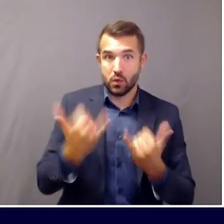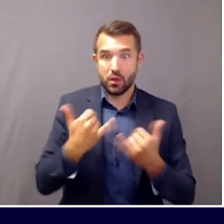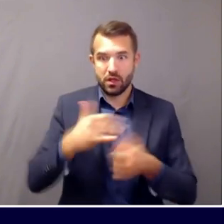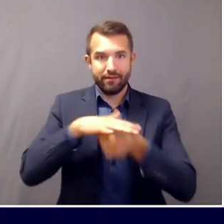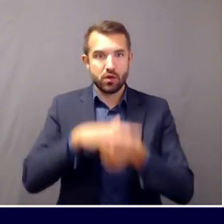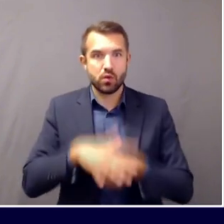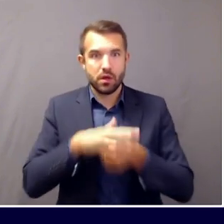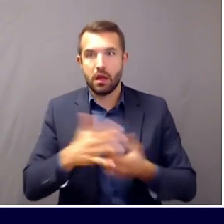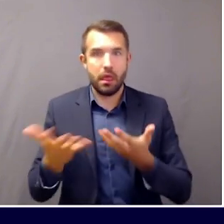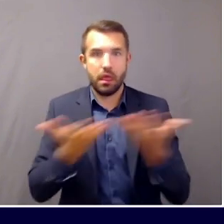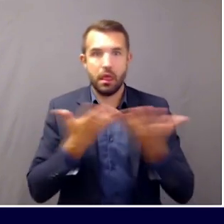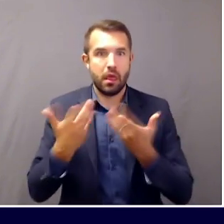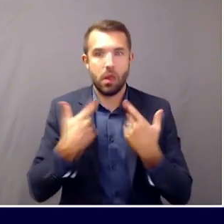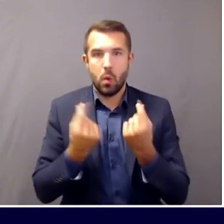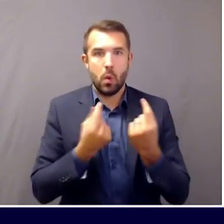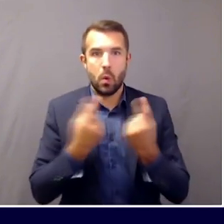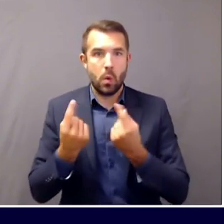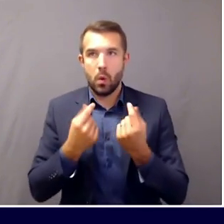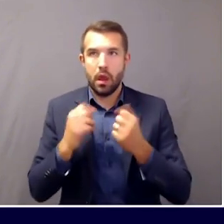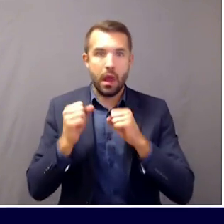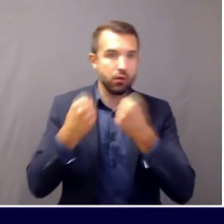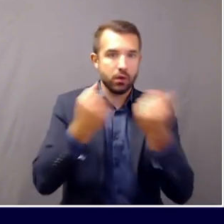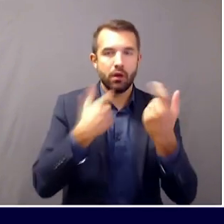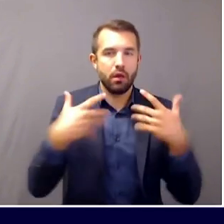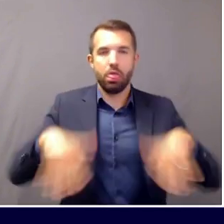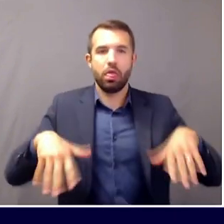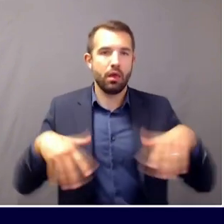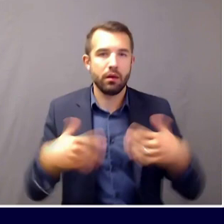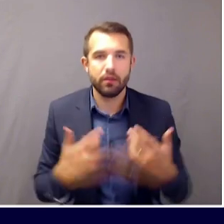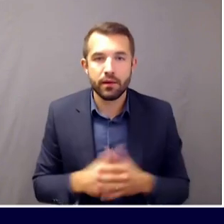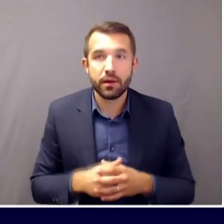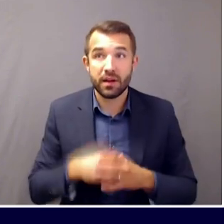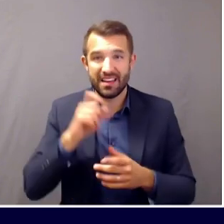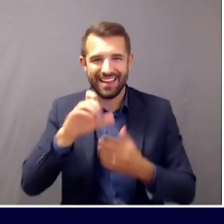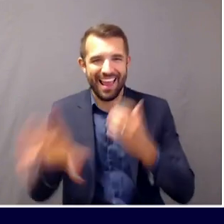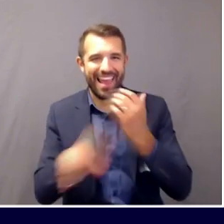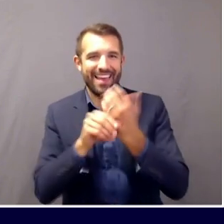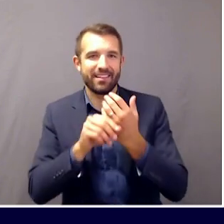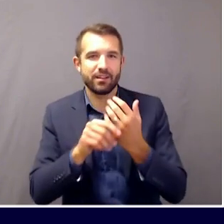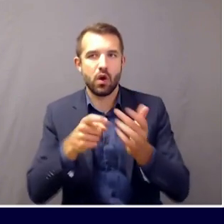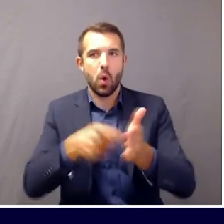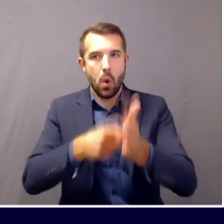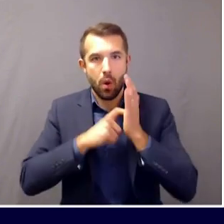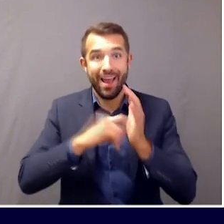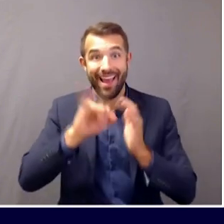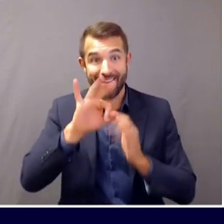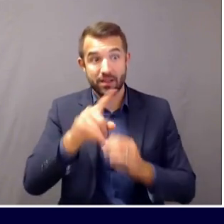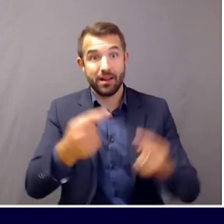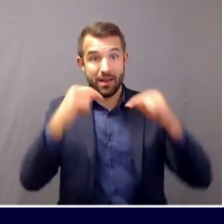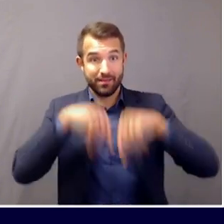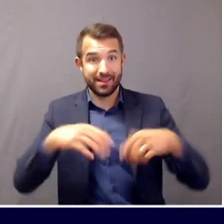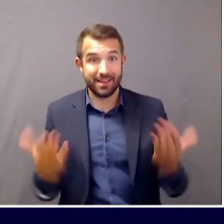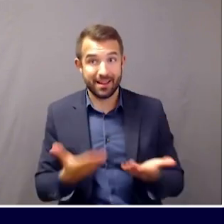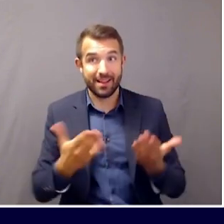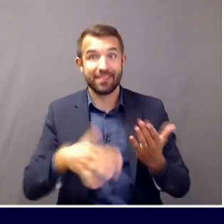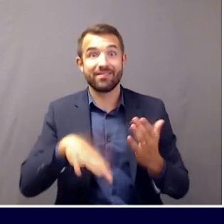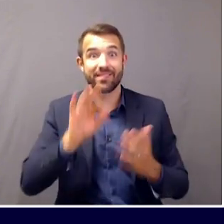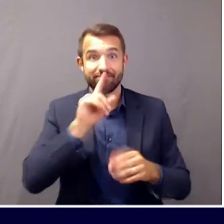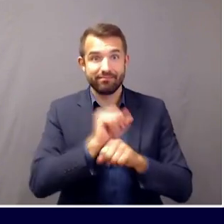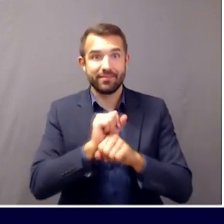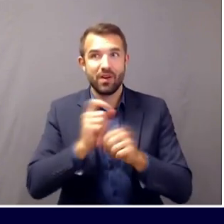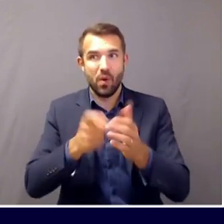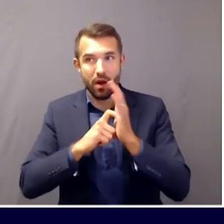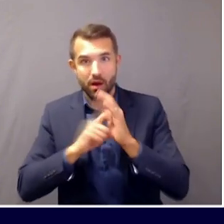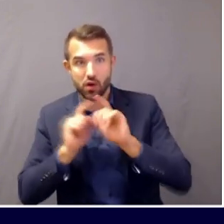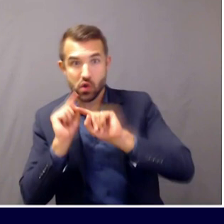test in addition to isolating, please let someone know? Sure. So what we've urged, as with any infectious disease,